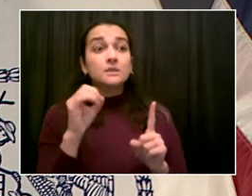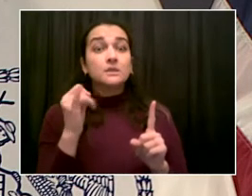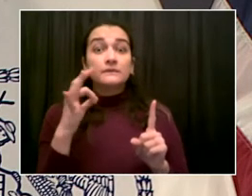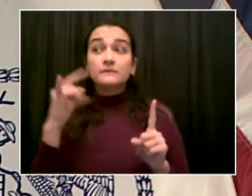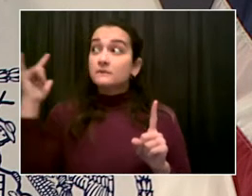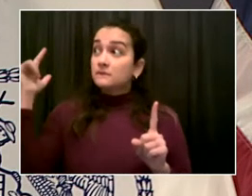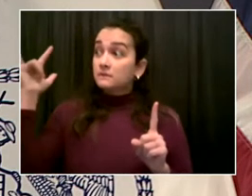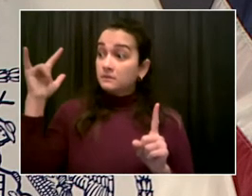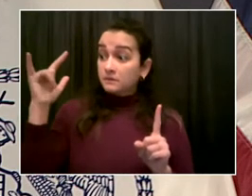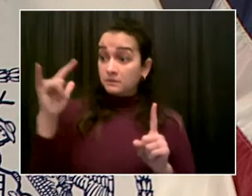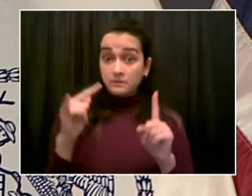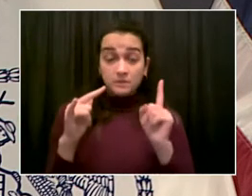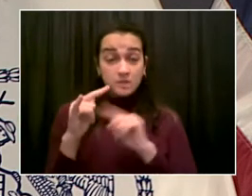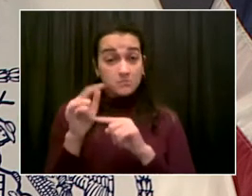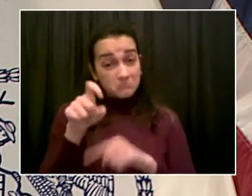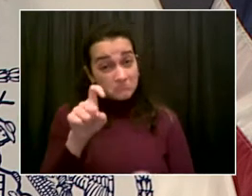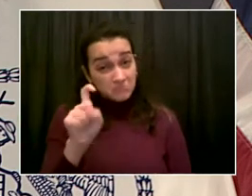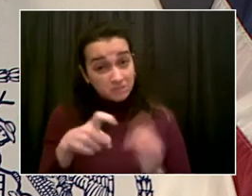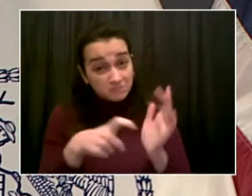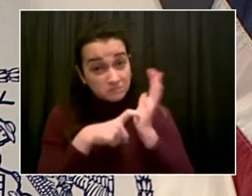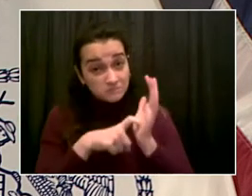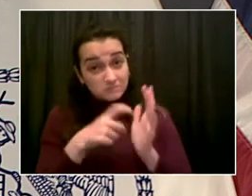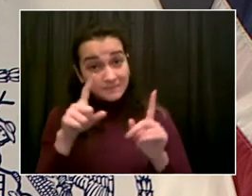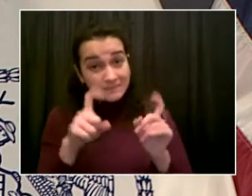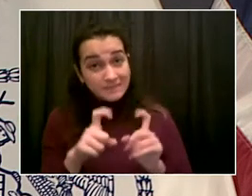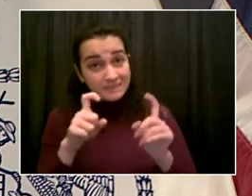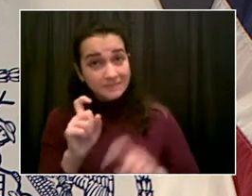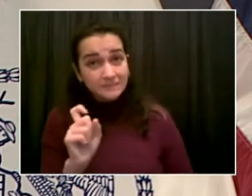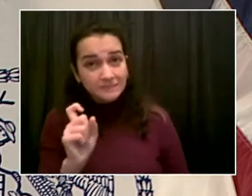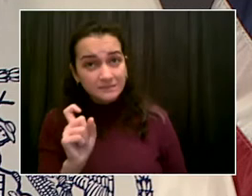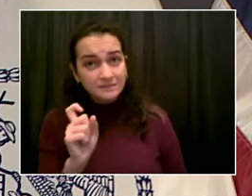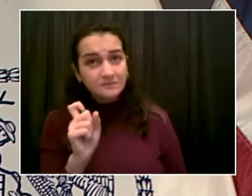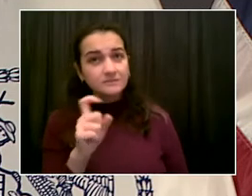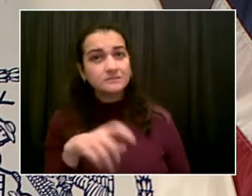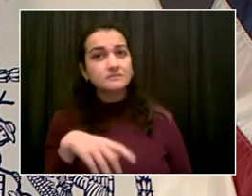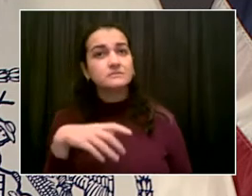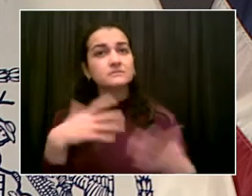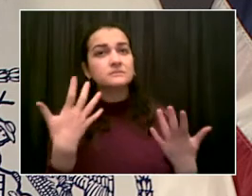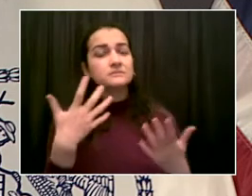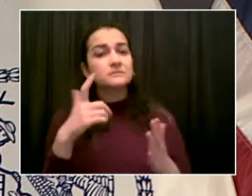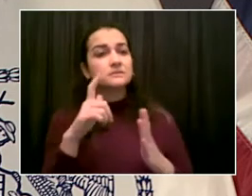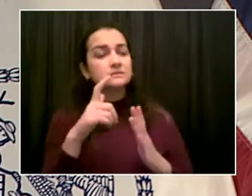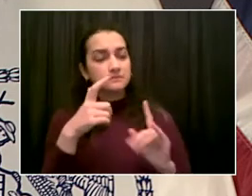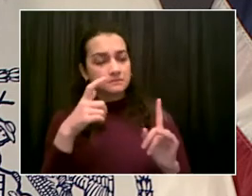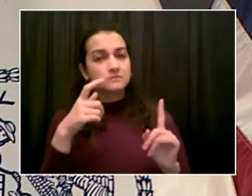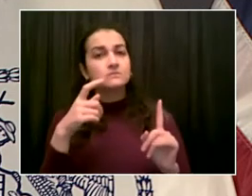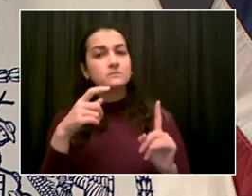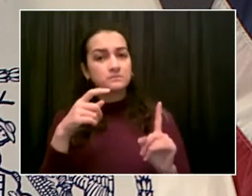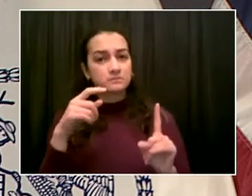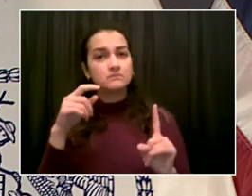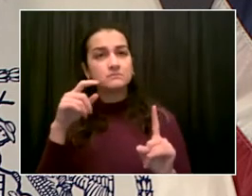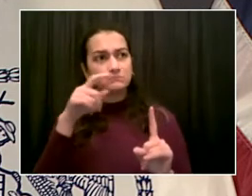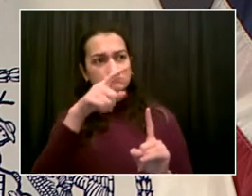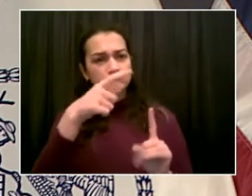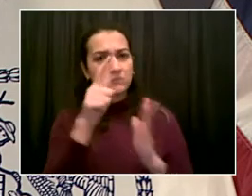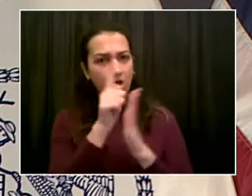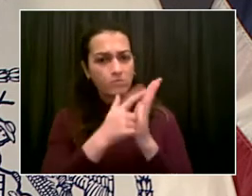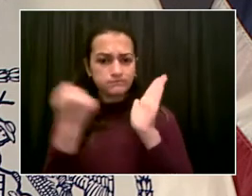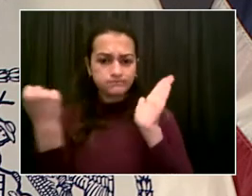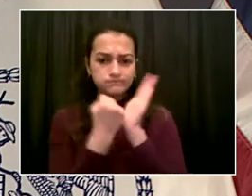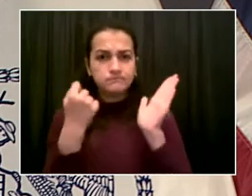require incoming travelers to be tested? Dr. Long, why don't you give Michael an update on that?